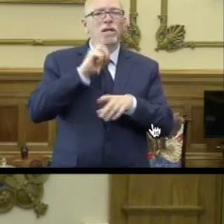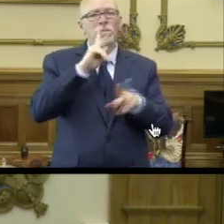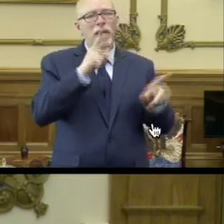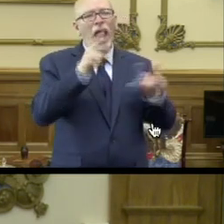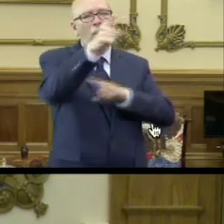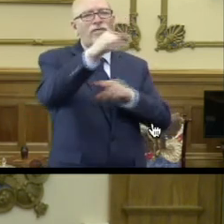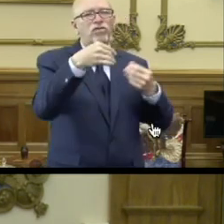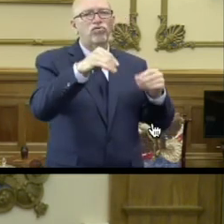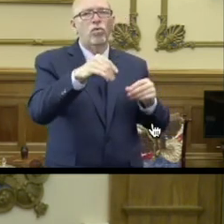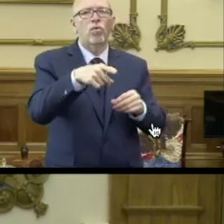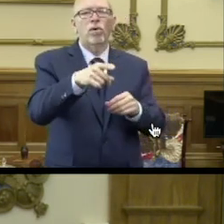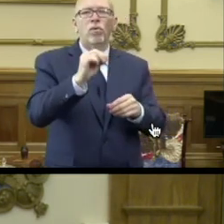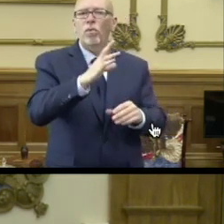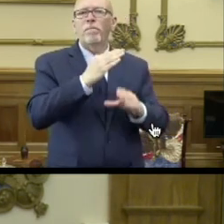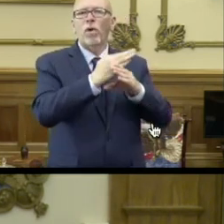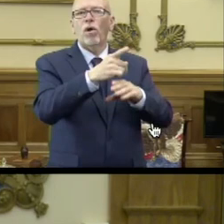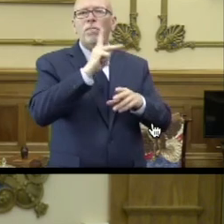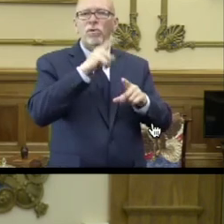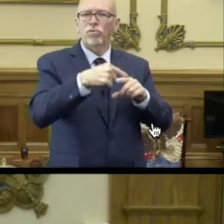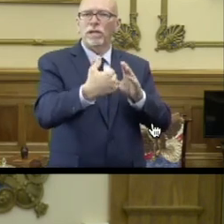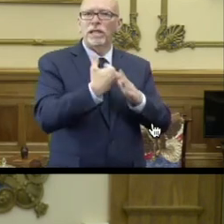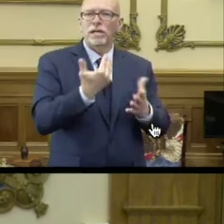store or bar them from entering?